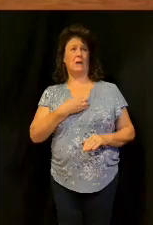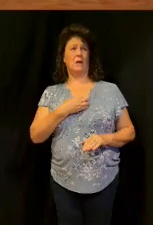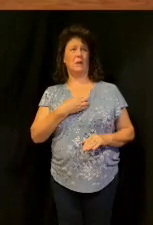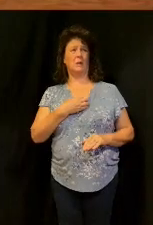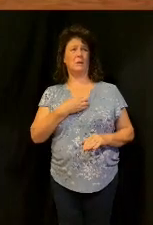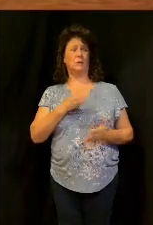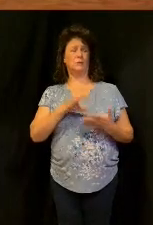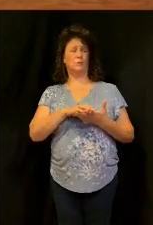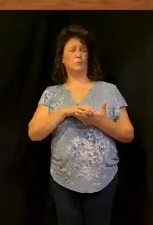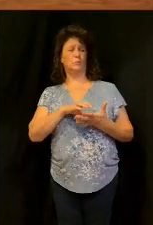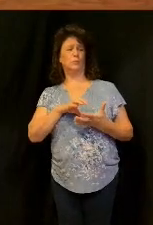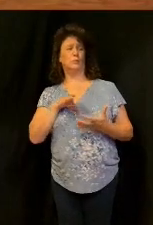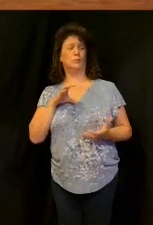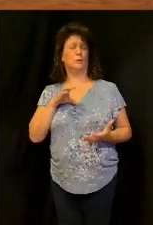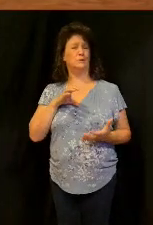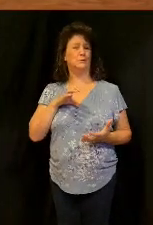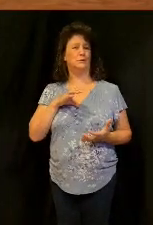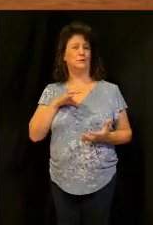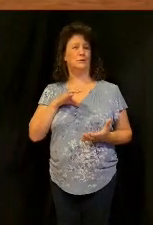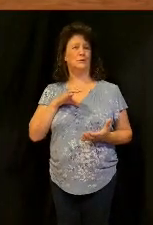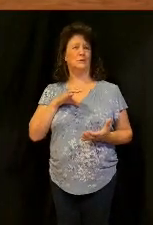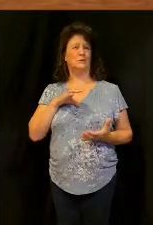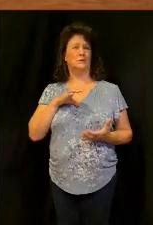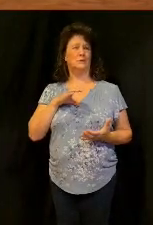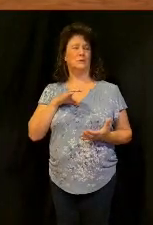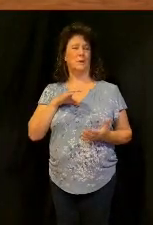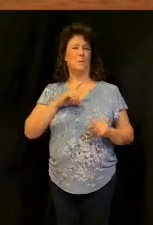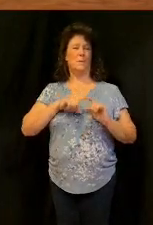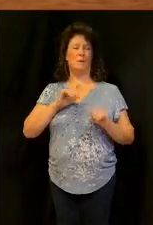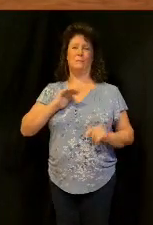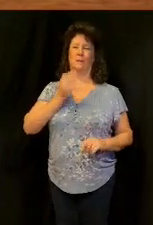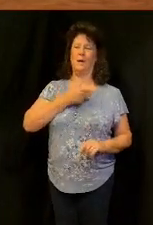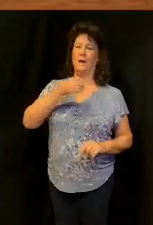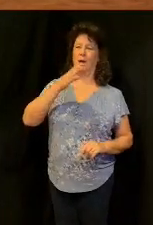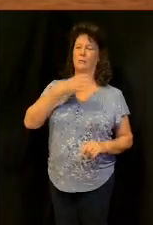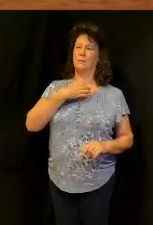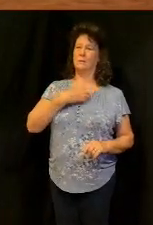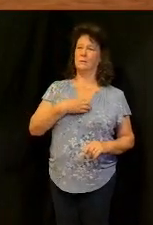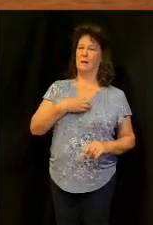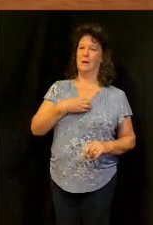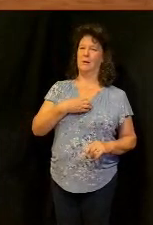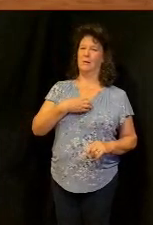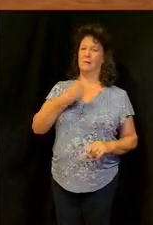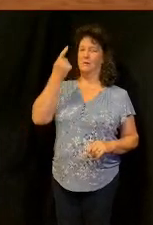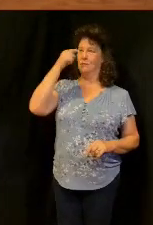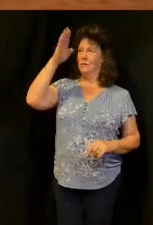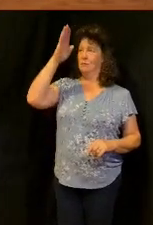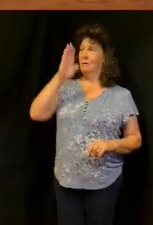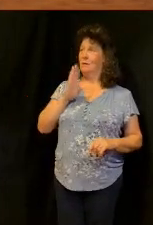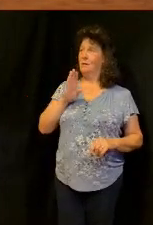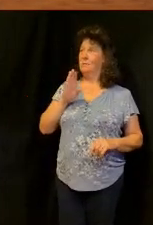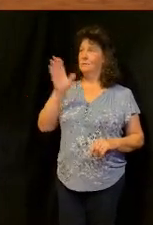see our desire should never be rich our desire is for God seek ye first the kingdom of God